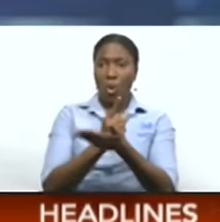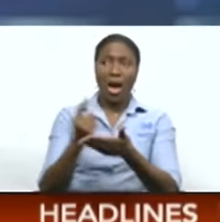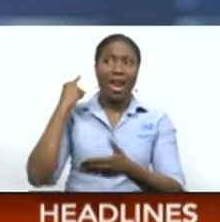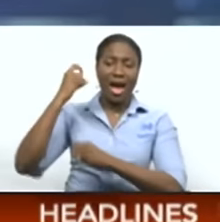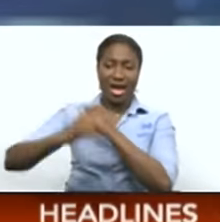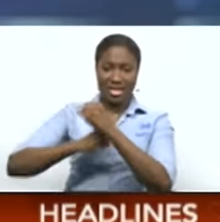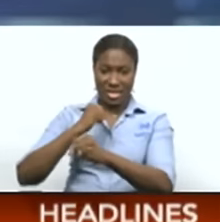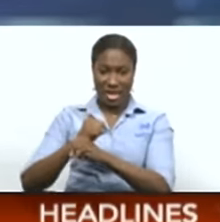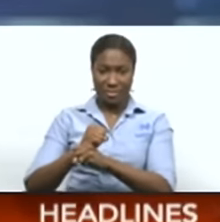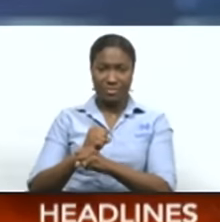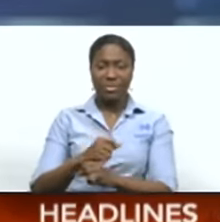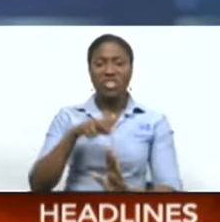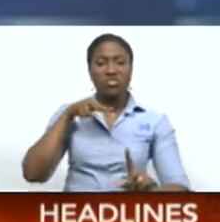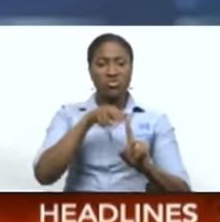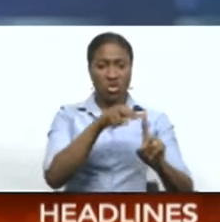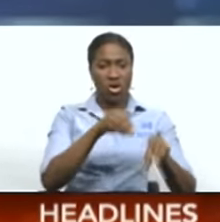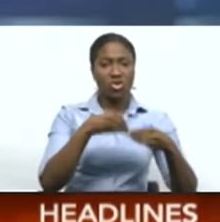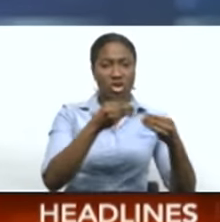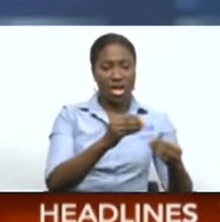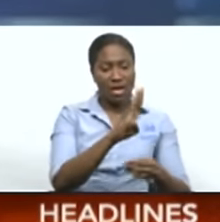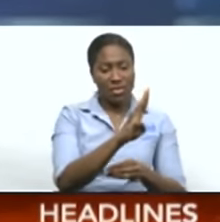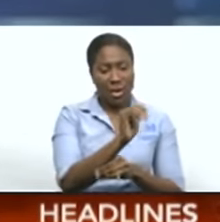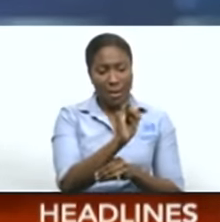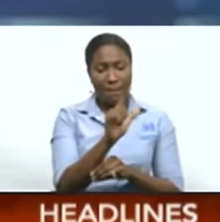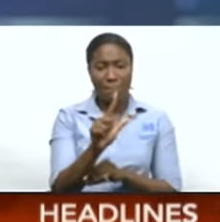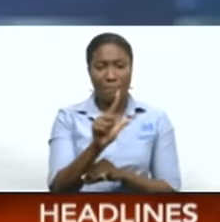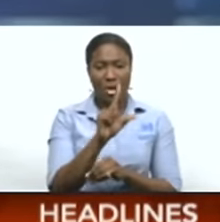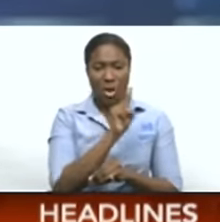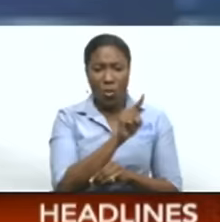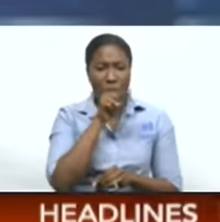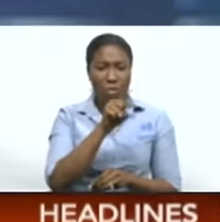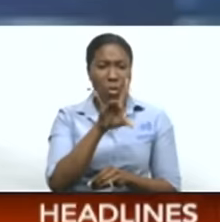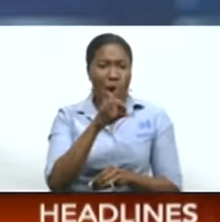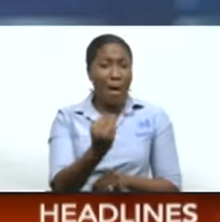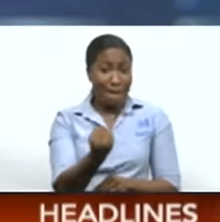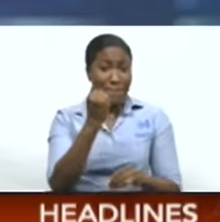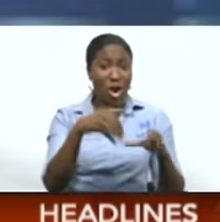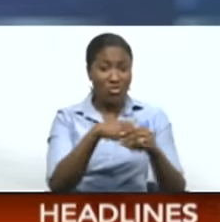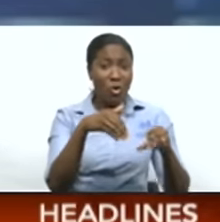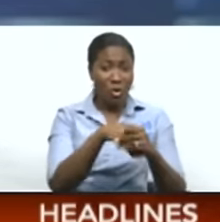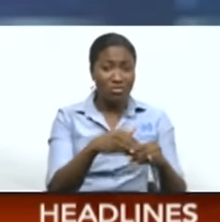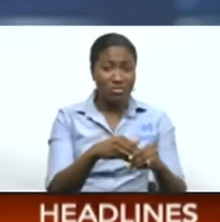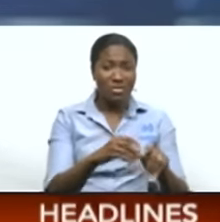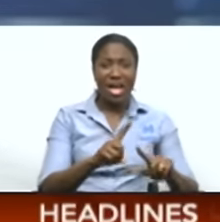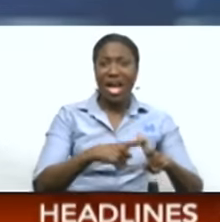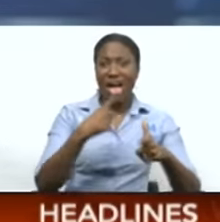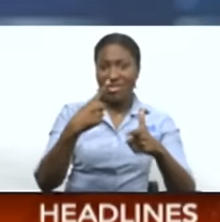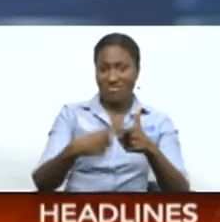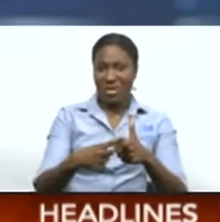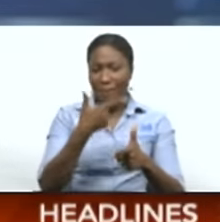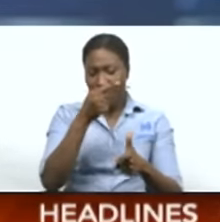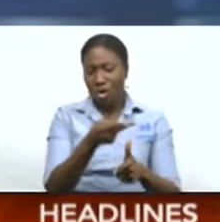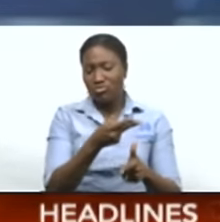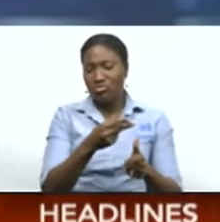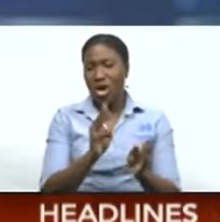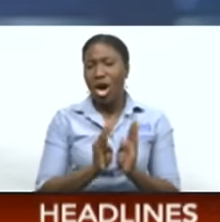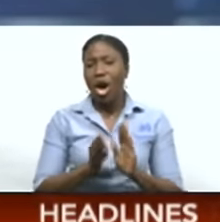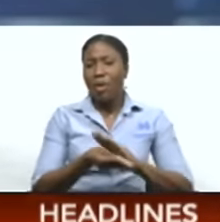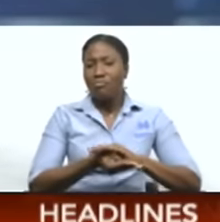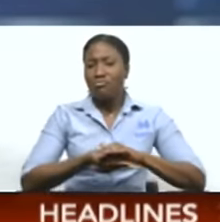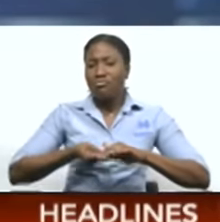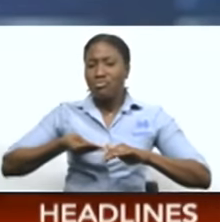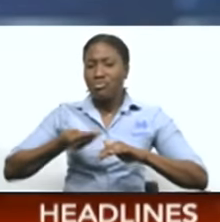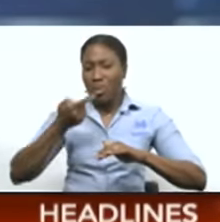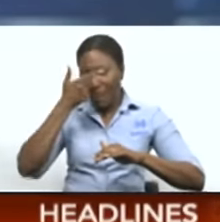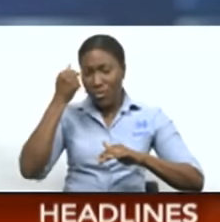being charged alongside a colleague with misbehavior in public office. The officers were alleged to have solicited a bribe to forego prosecuting a